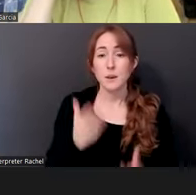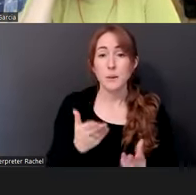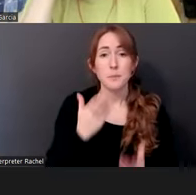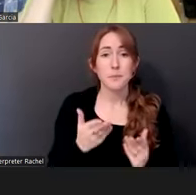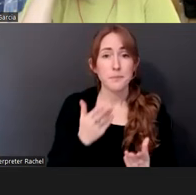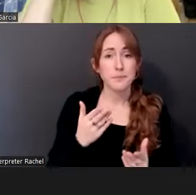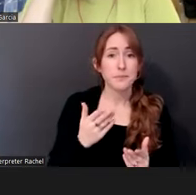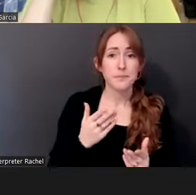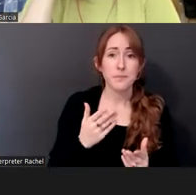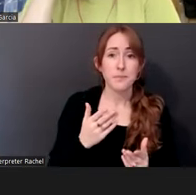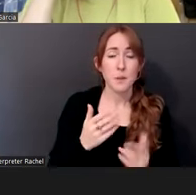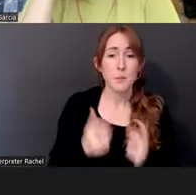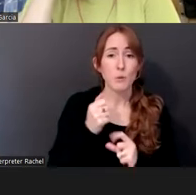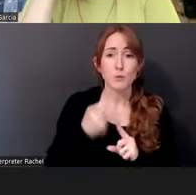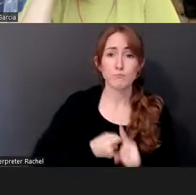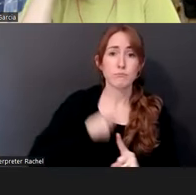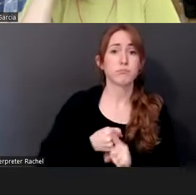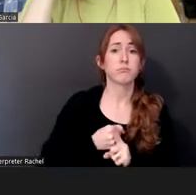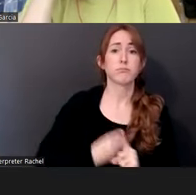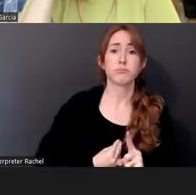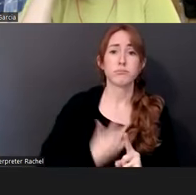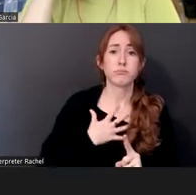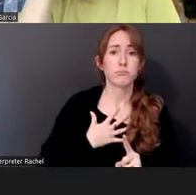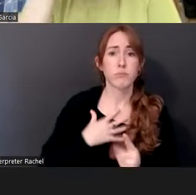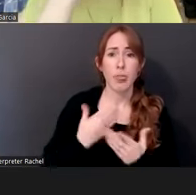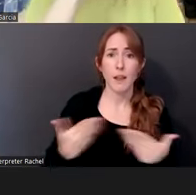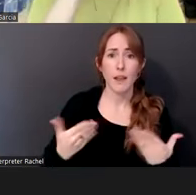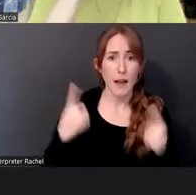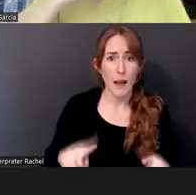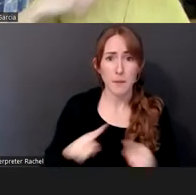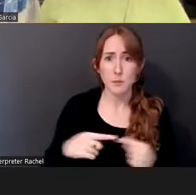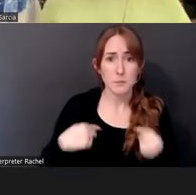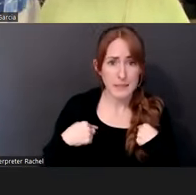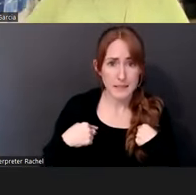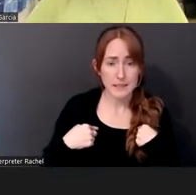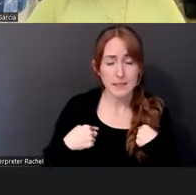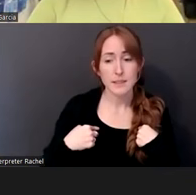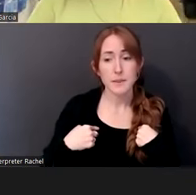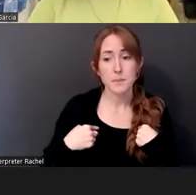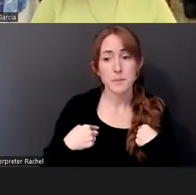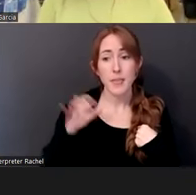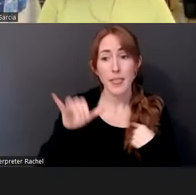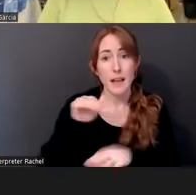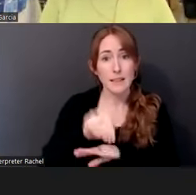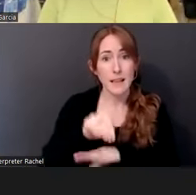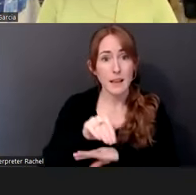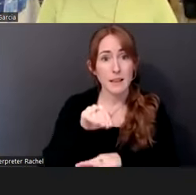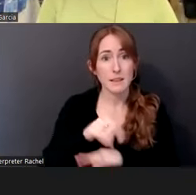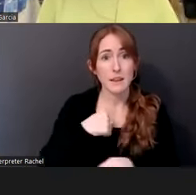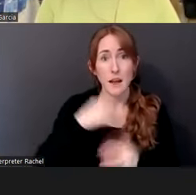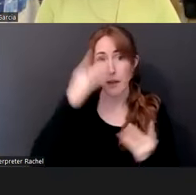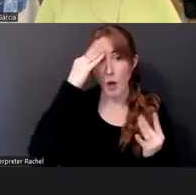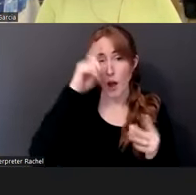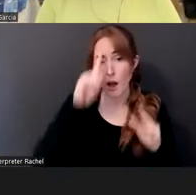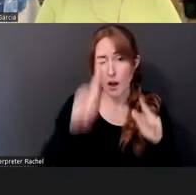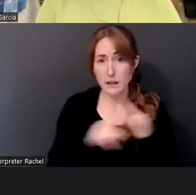thing that's happened to me in the course of the project. Um, and, you know, I had the thought after that evening that, you know,